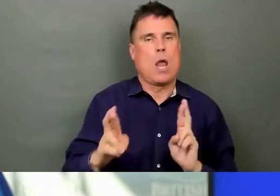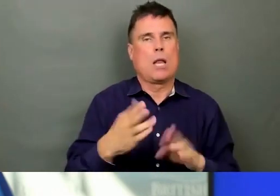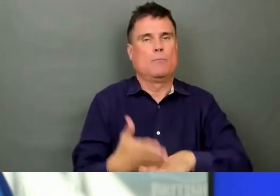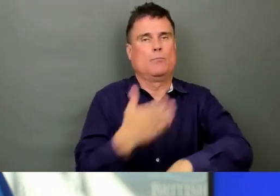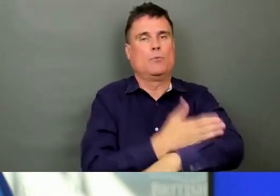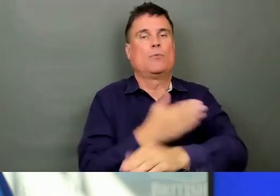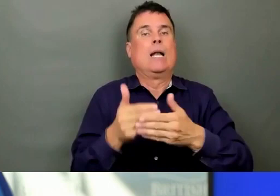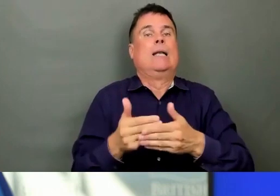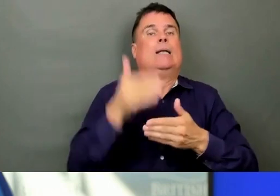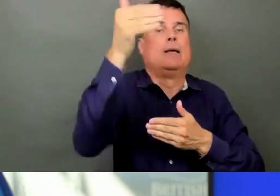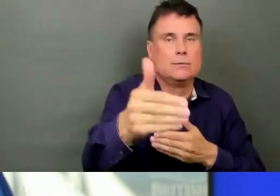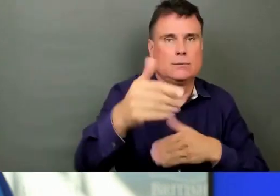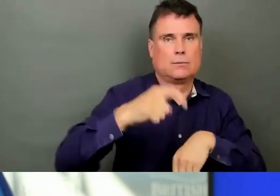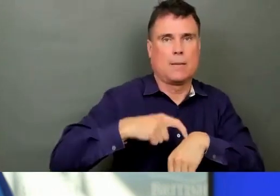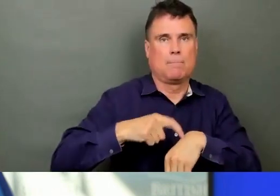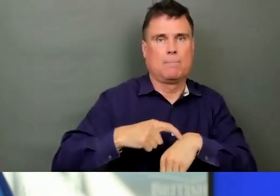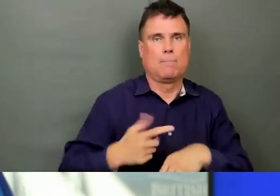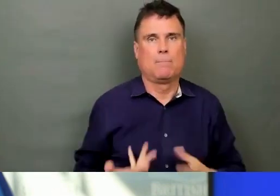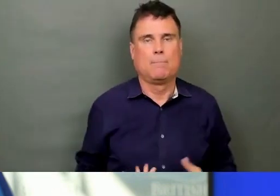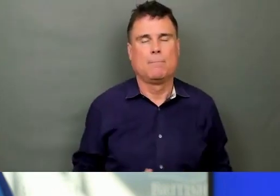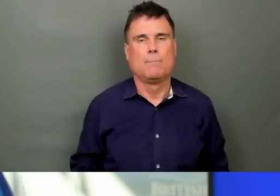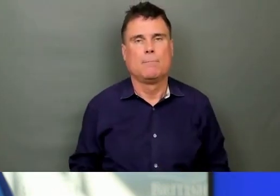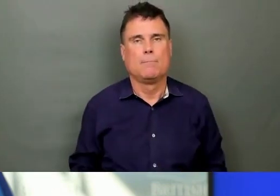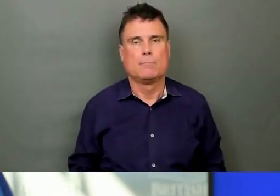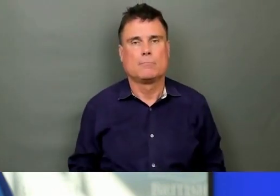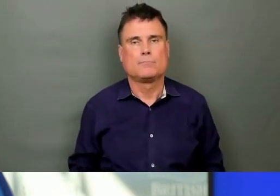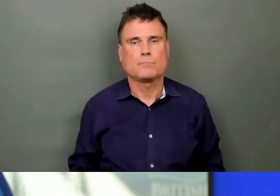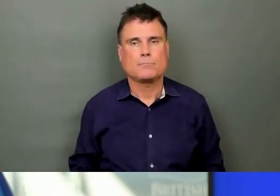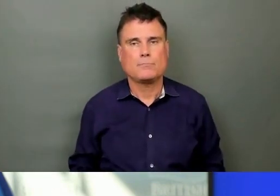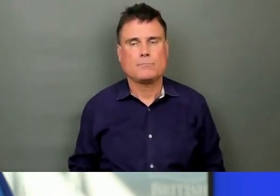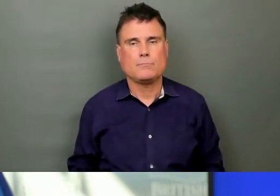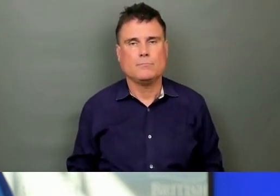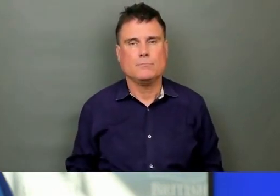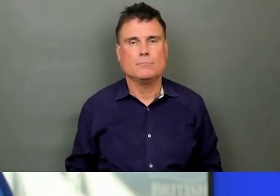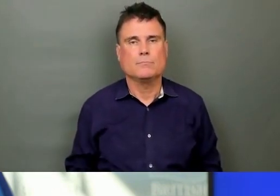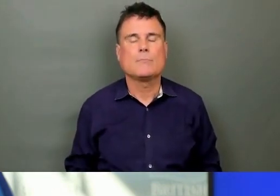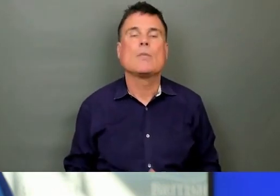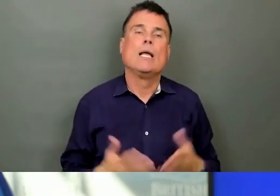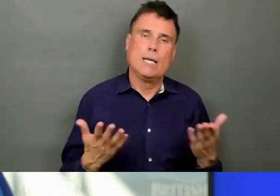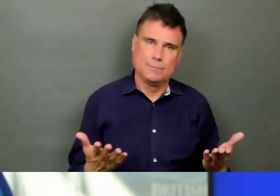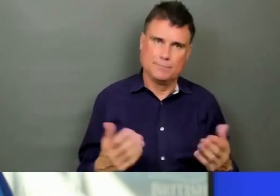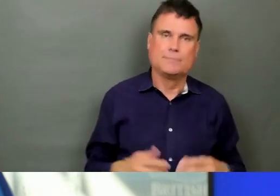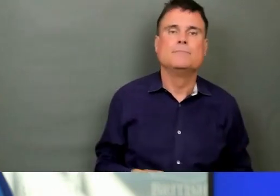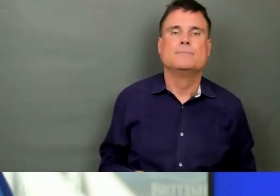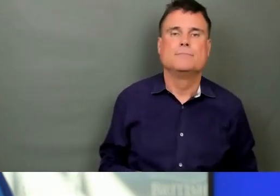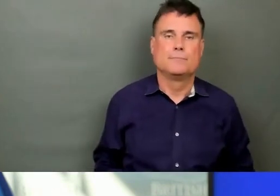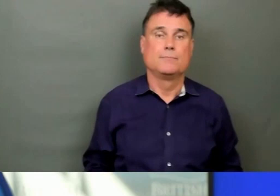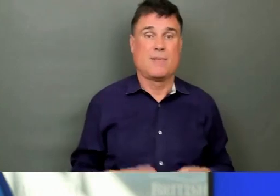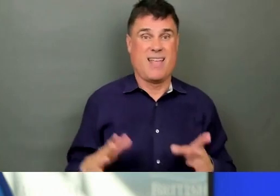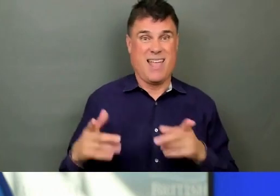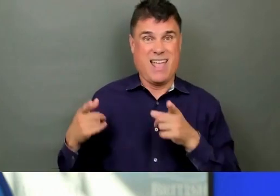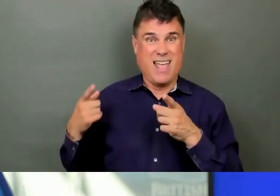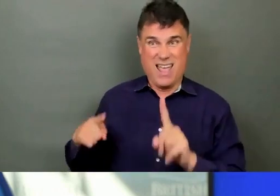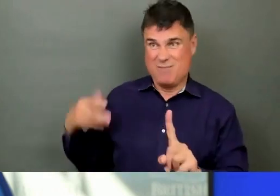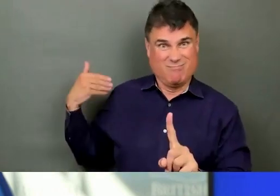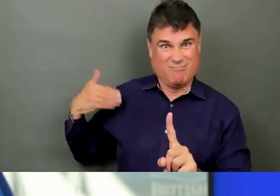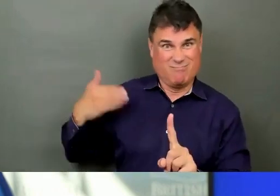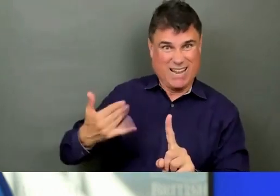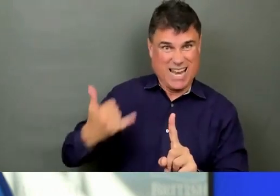on. I mean, what we're going through right now with respect to what's called the heat dome, which was the most significant